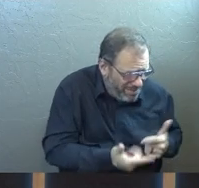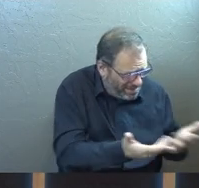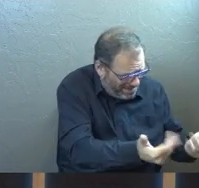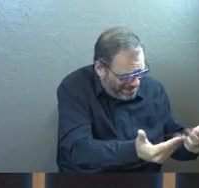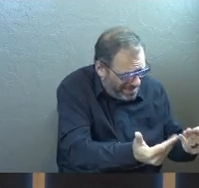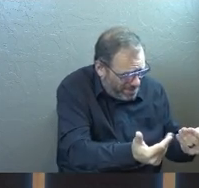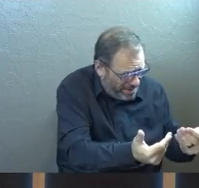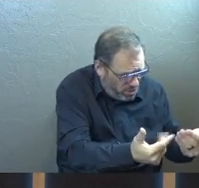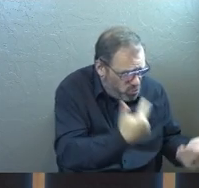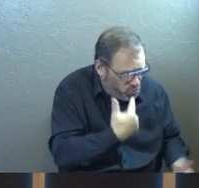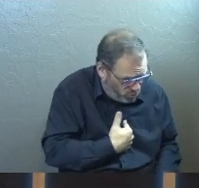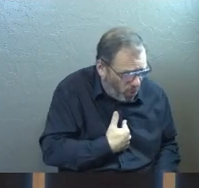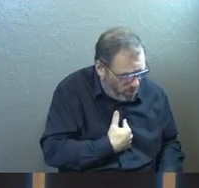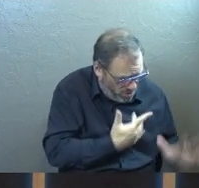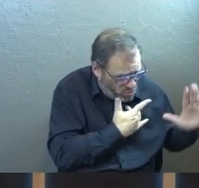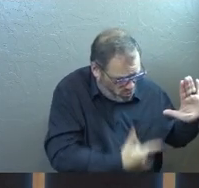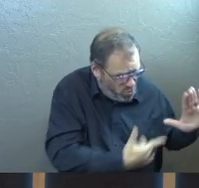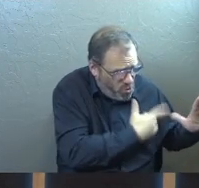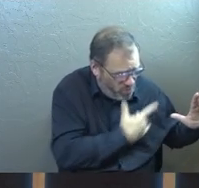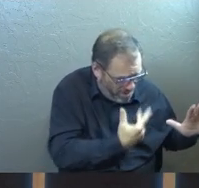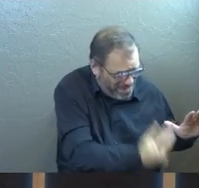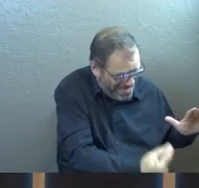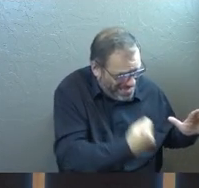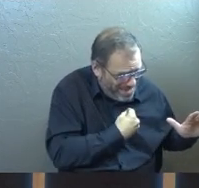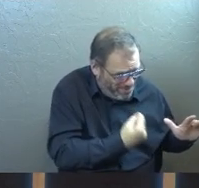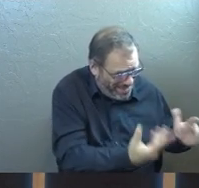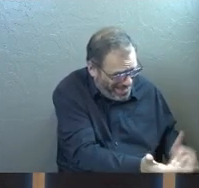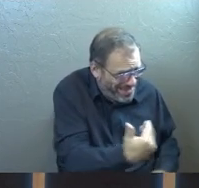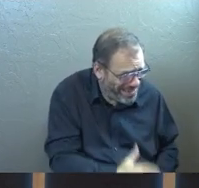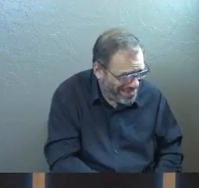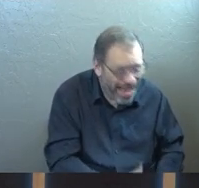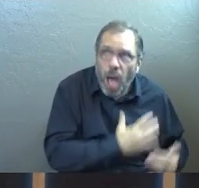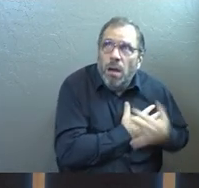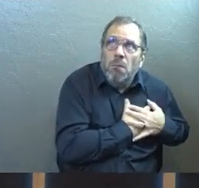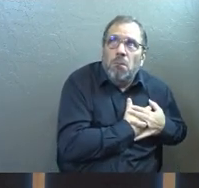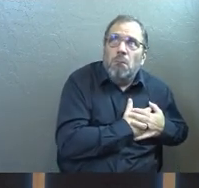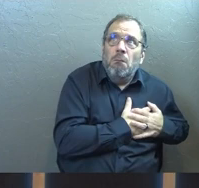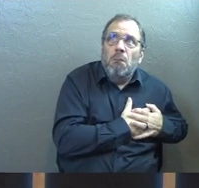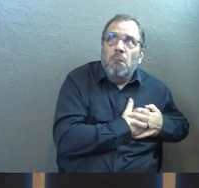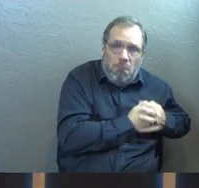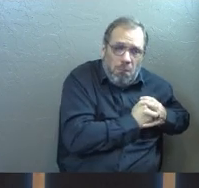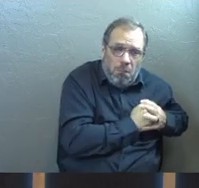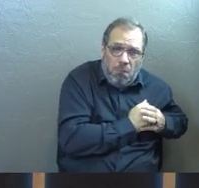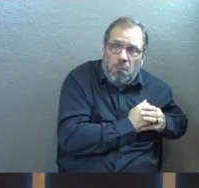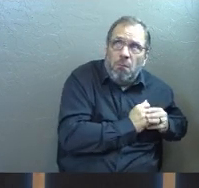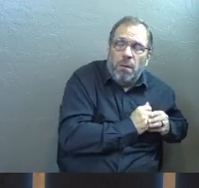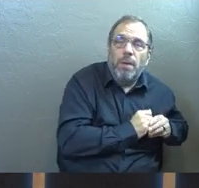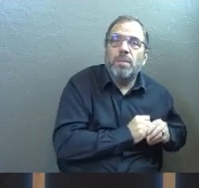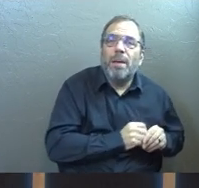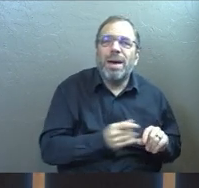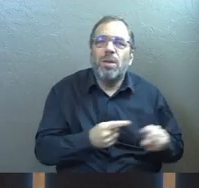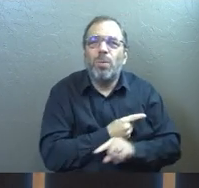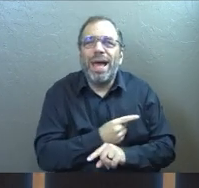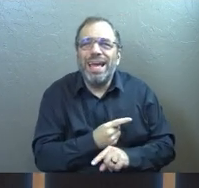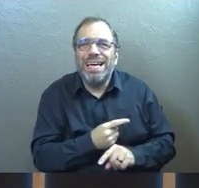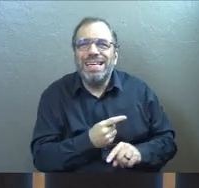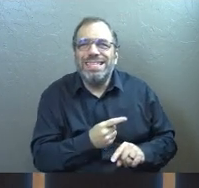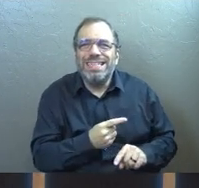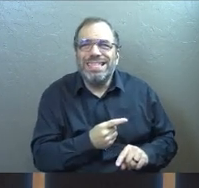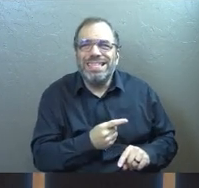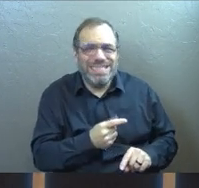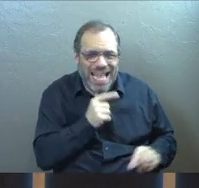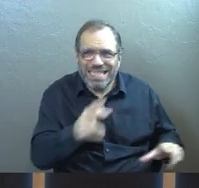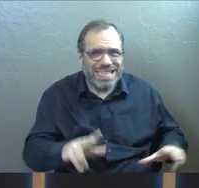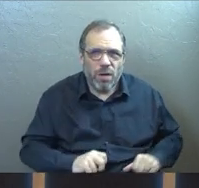what you said you were letting go of back here. And, and by the way, he doesn't do it selfishly